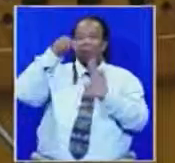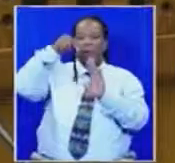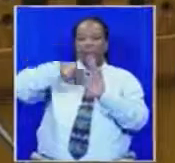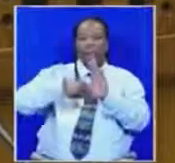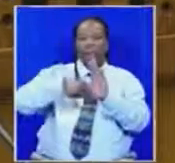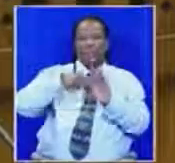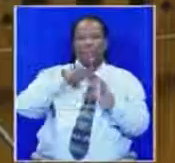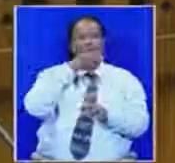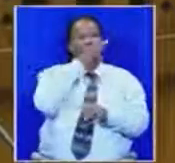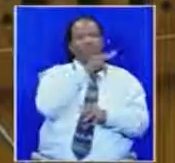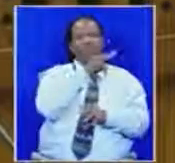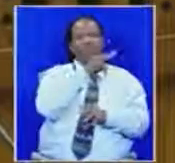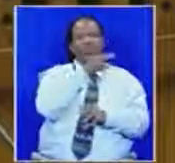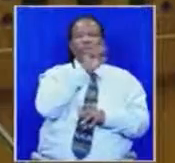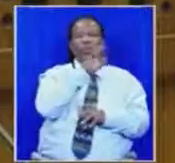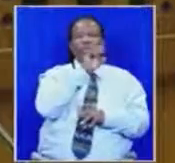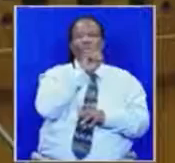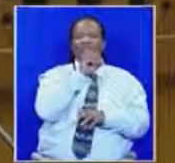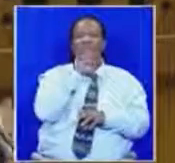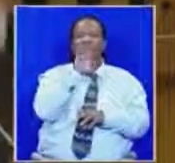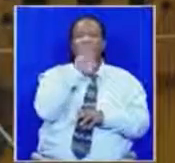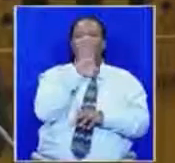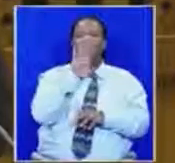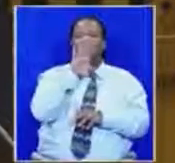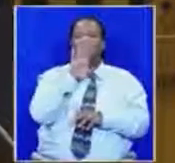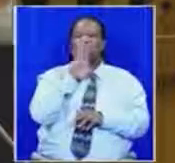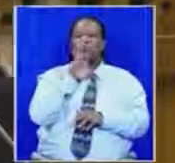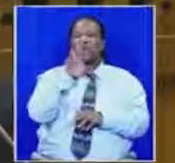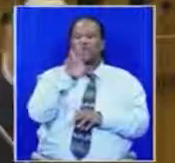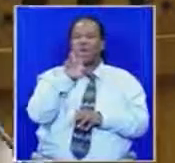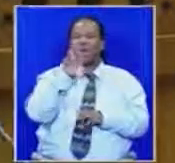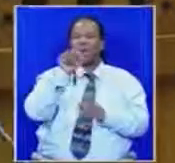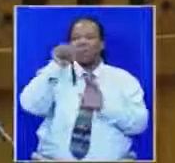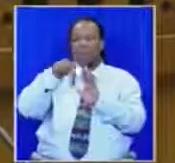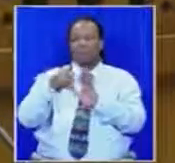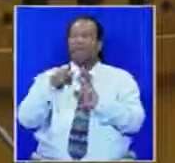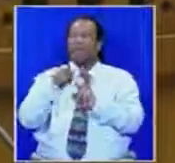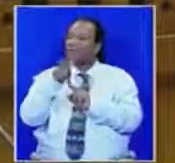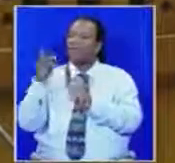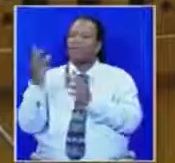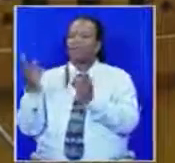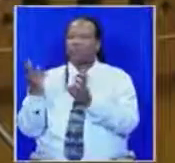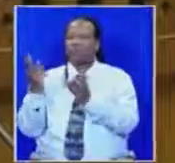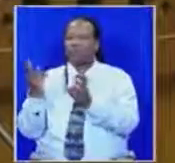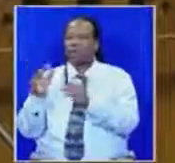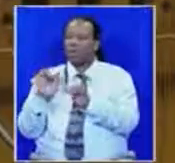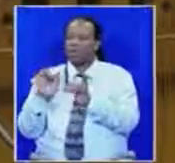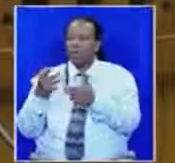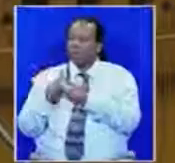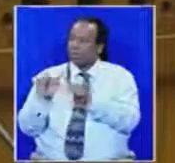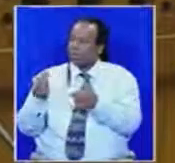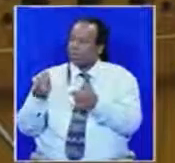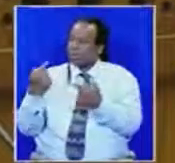billion rand cutting of our economy. We speak for those South Africans who don't have a voice